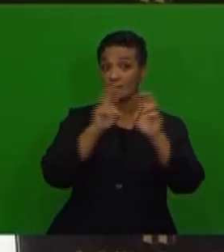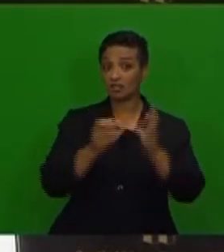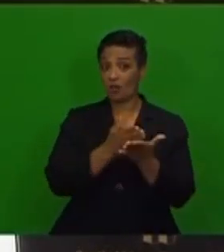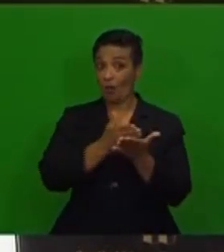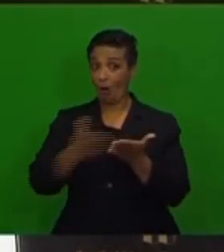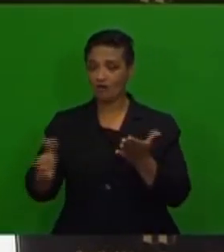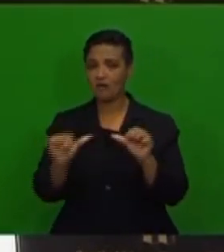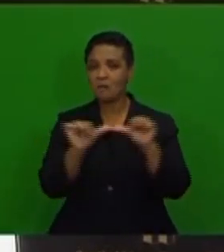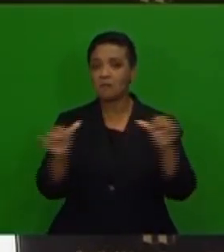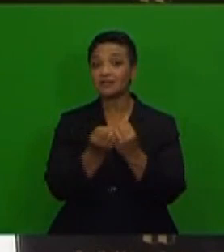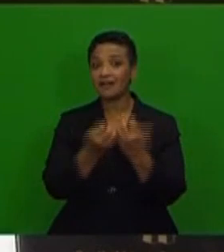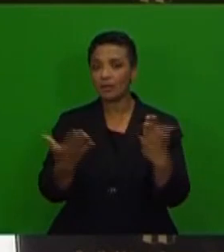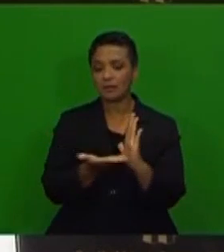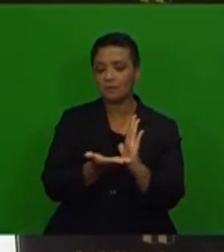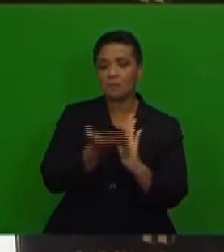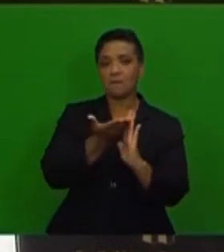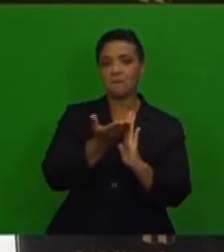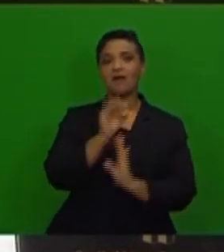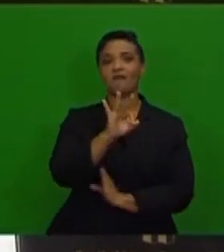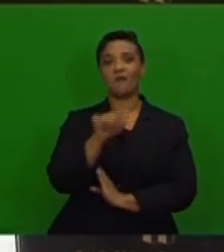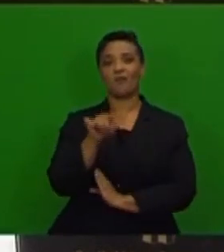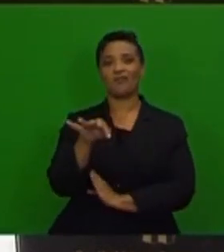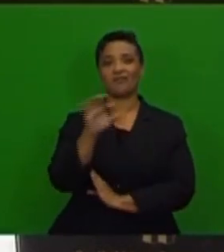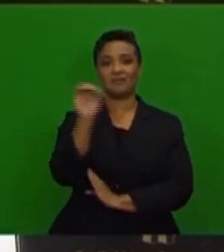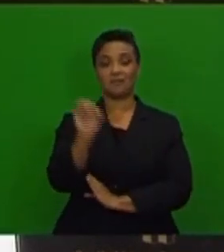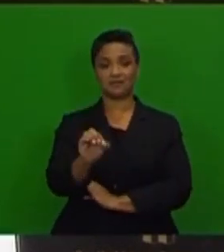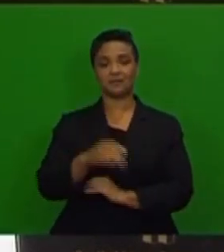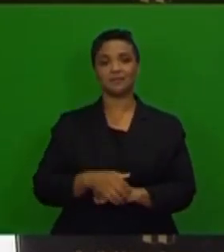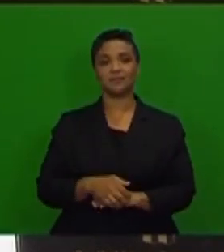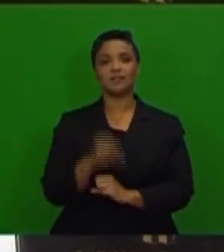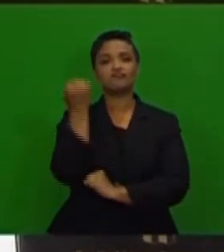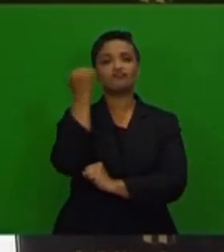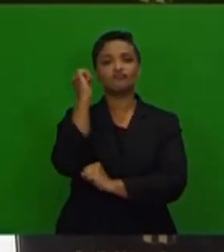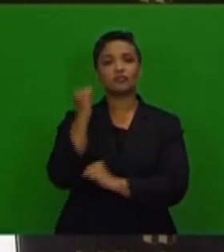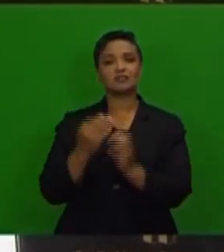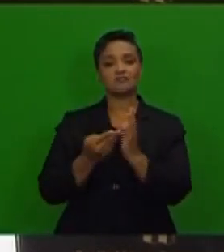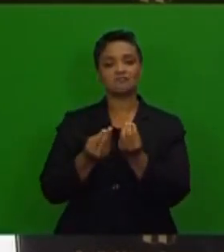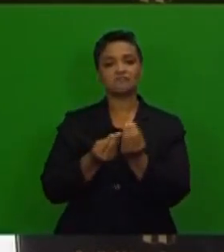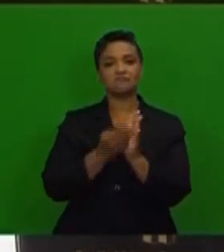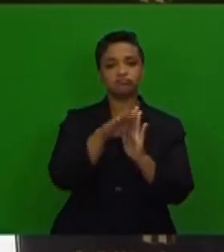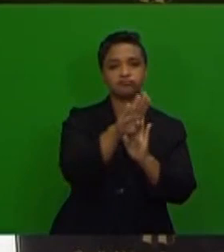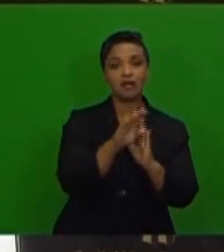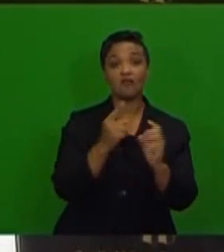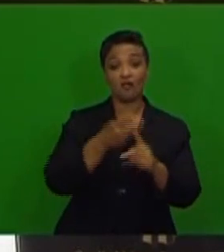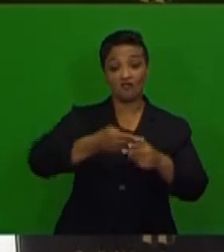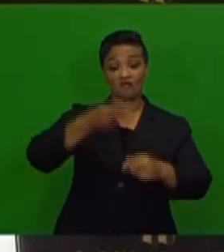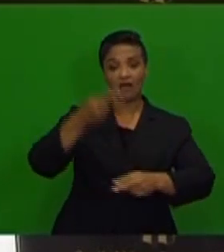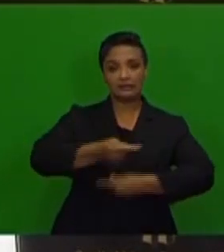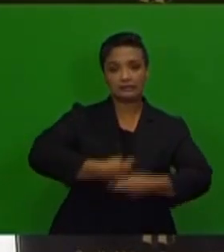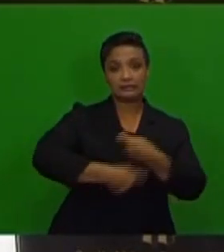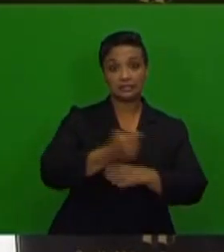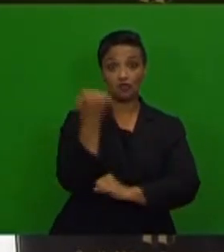rose slightly to 4.3%. Producer price inflation for final manufactured goods